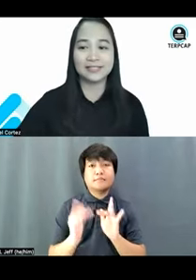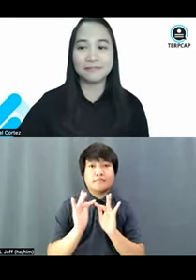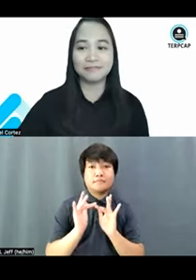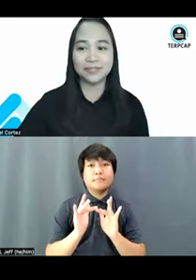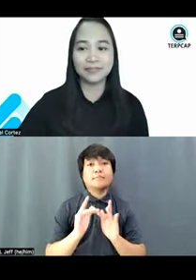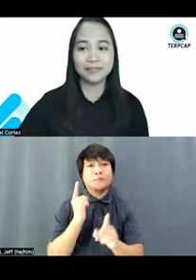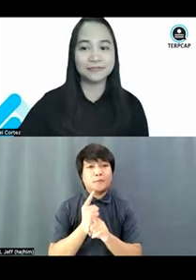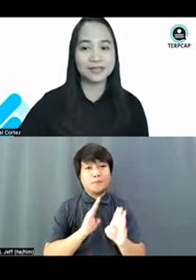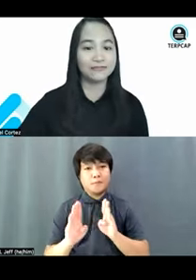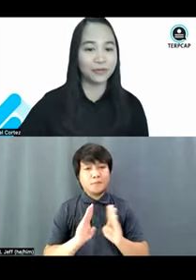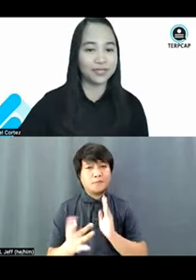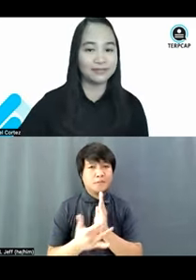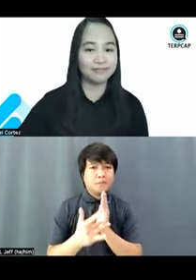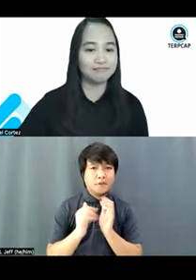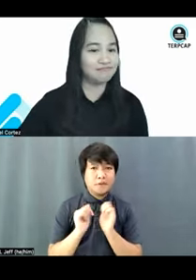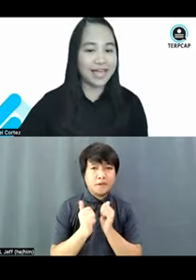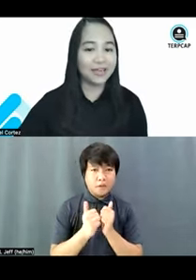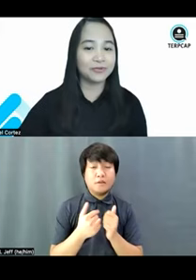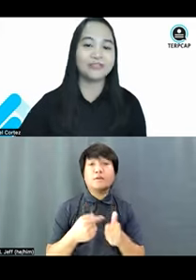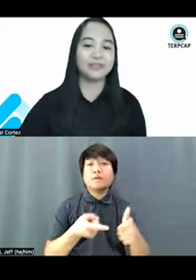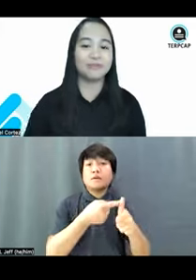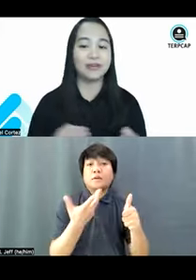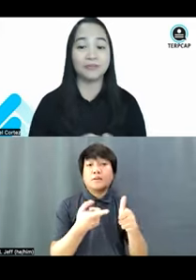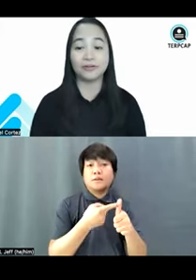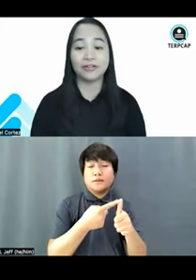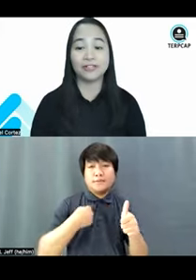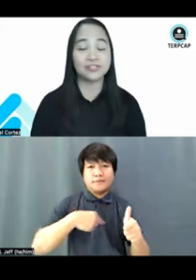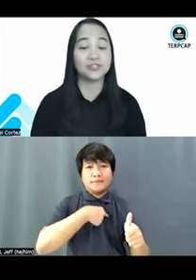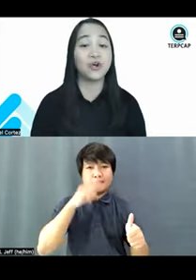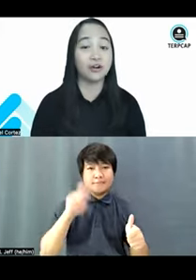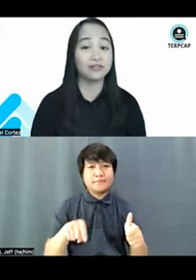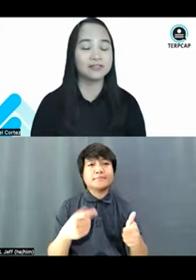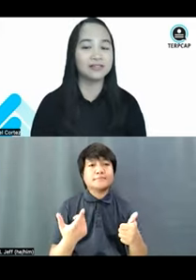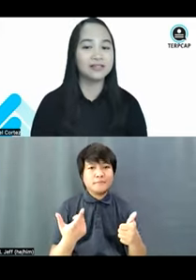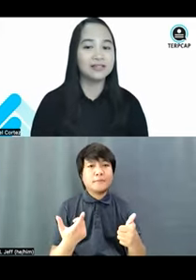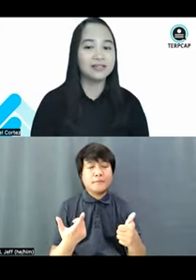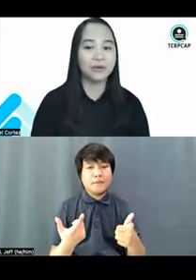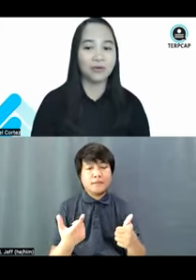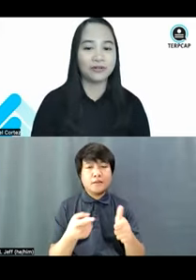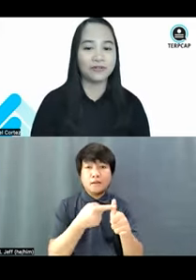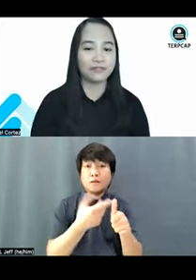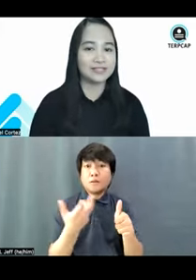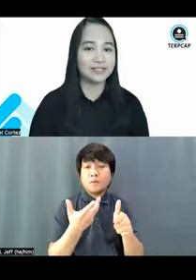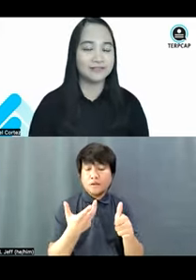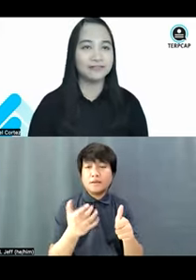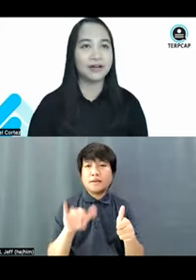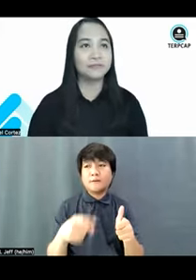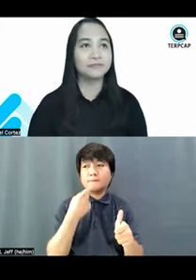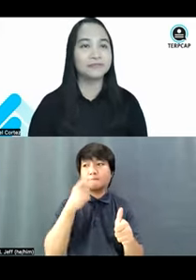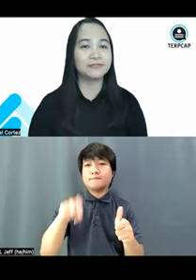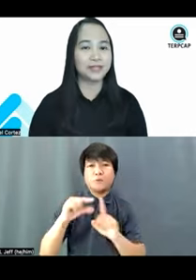is, you know, avoid language that may come across as strong or offensive.